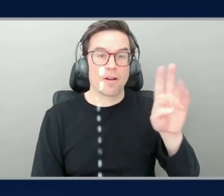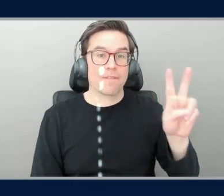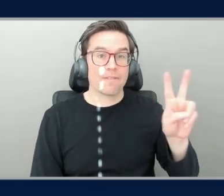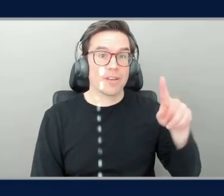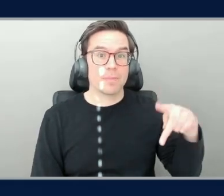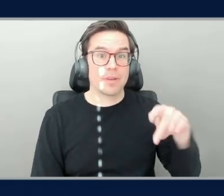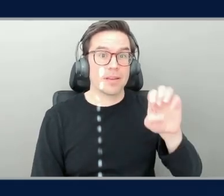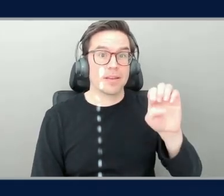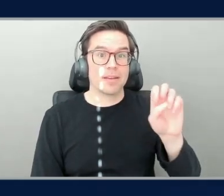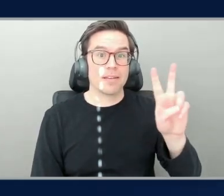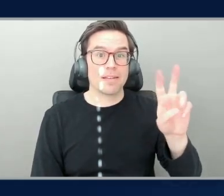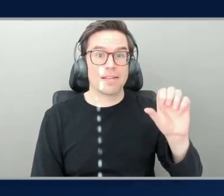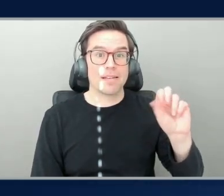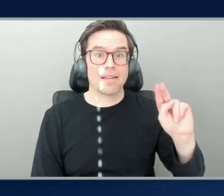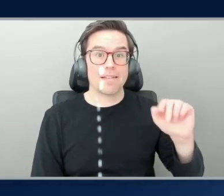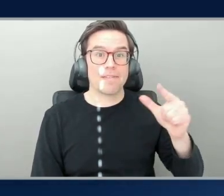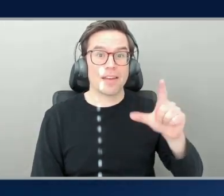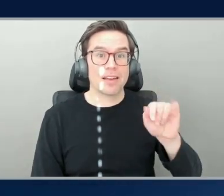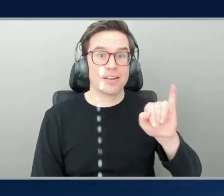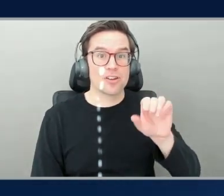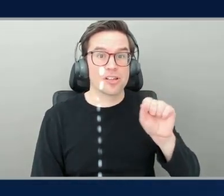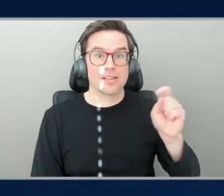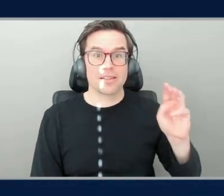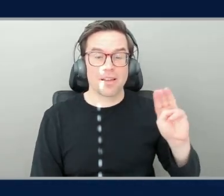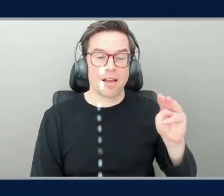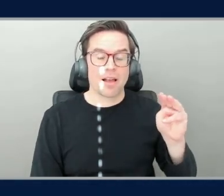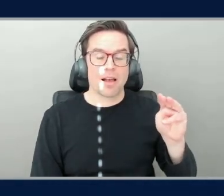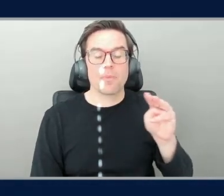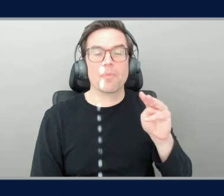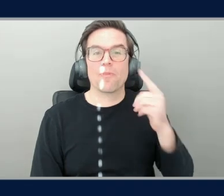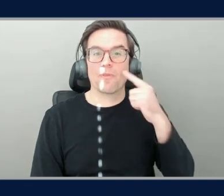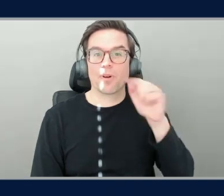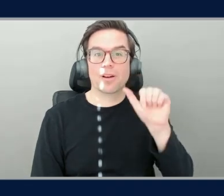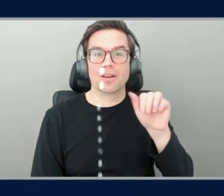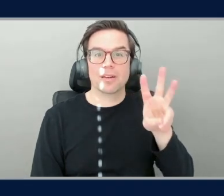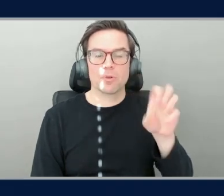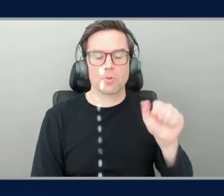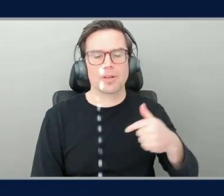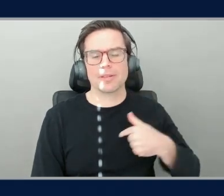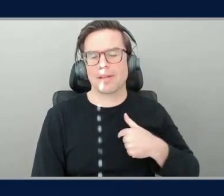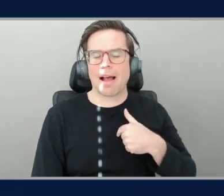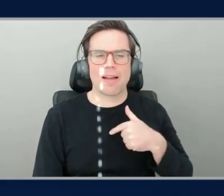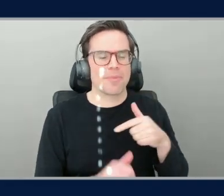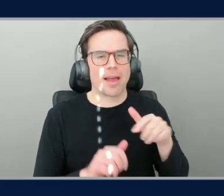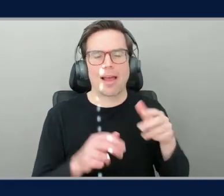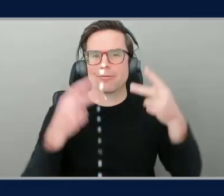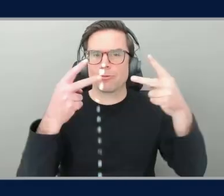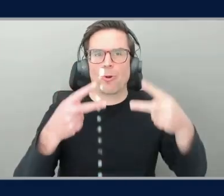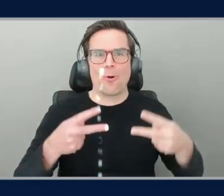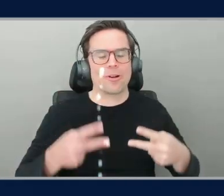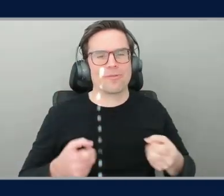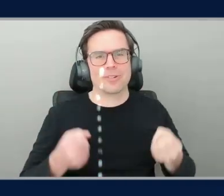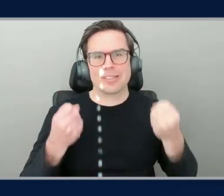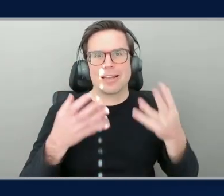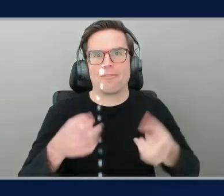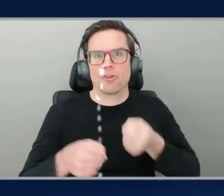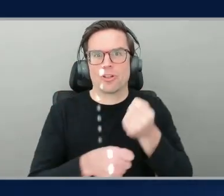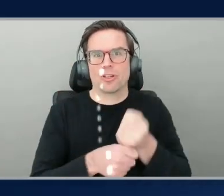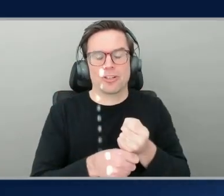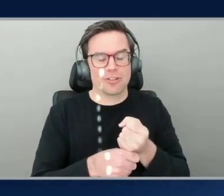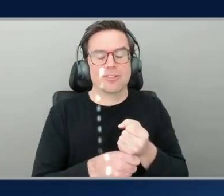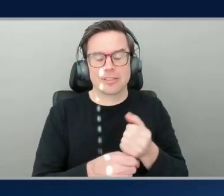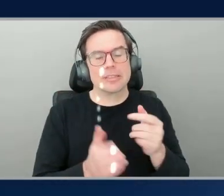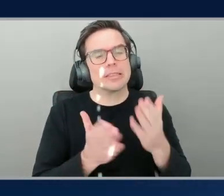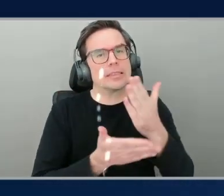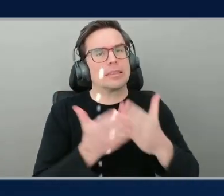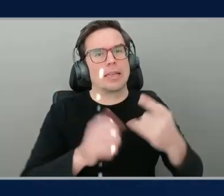I've been building things with code for well over 40 years. Some days I definitely feel like a dinosaur. But over that time, I've just seen so